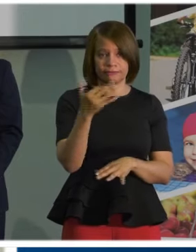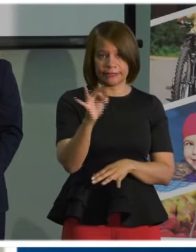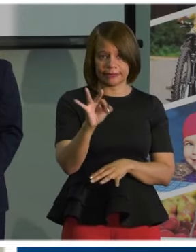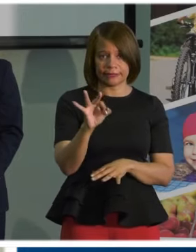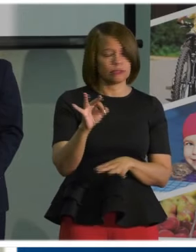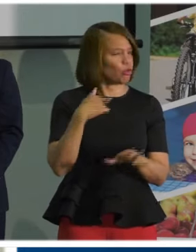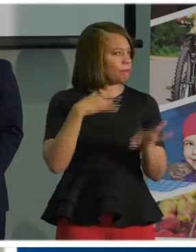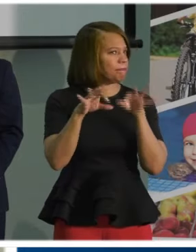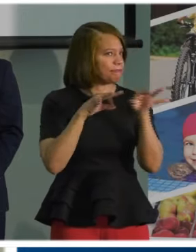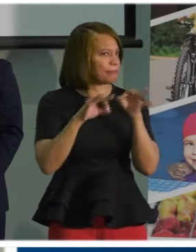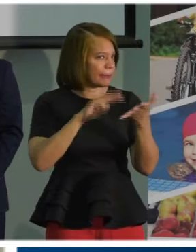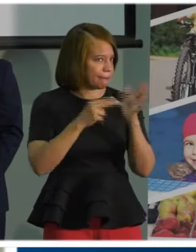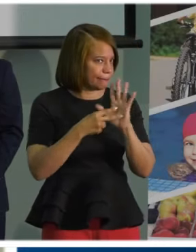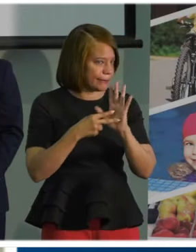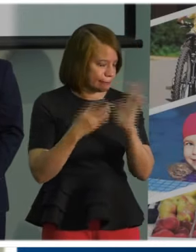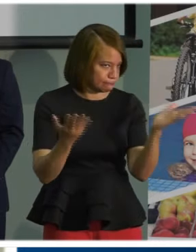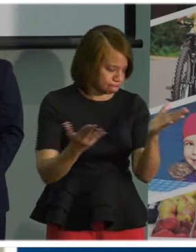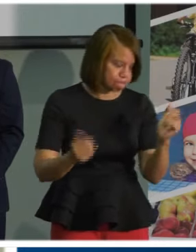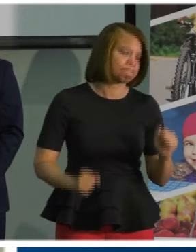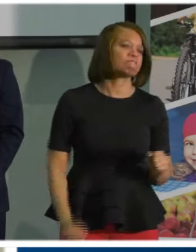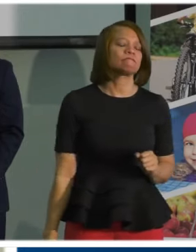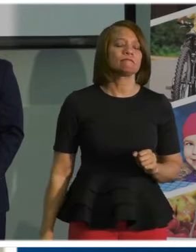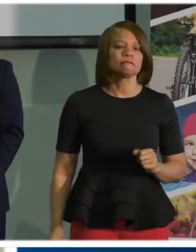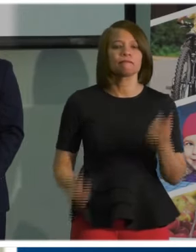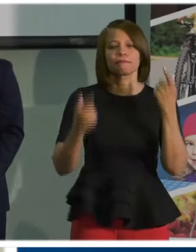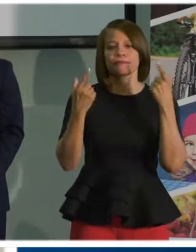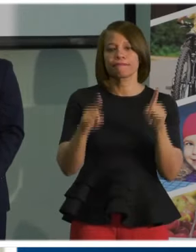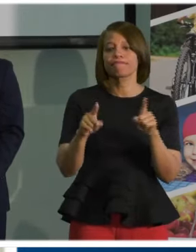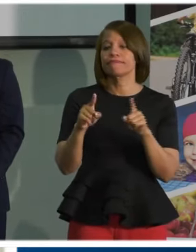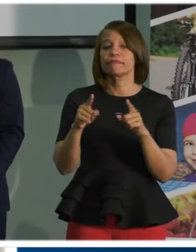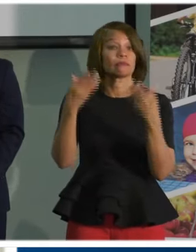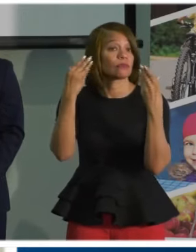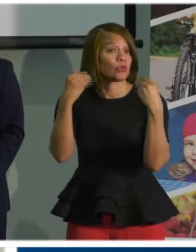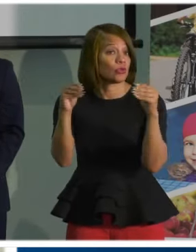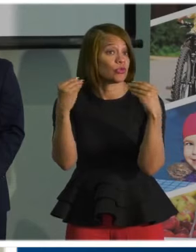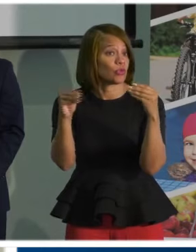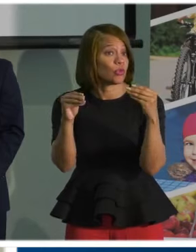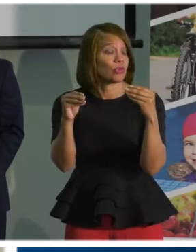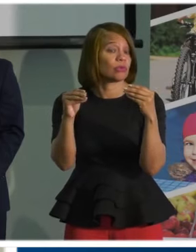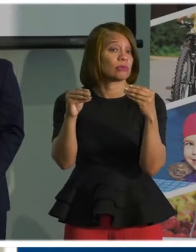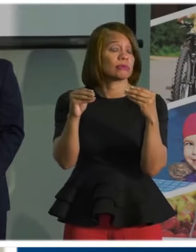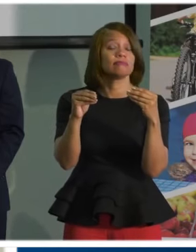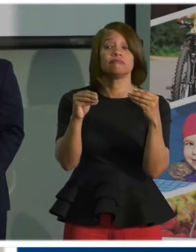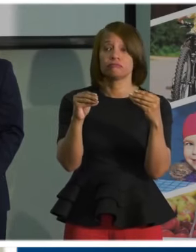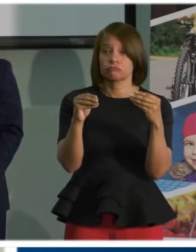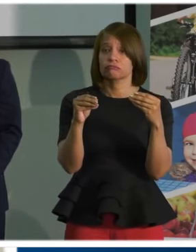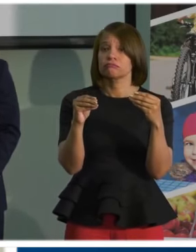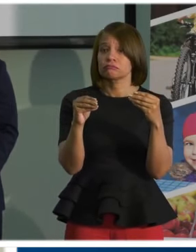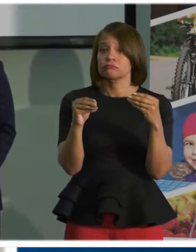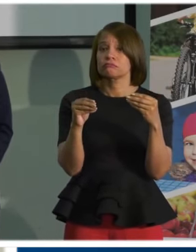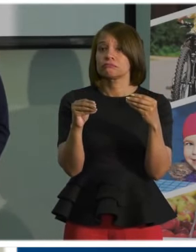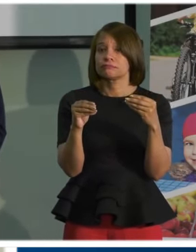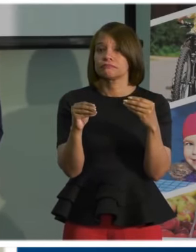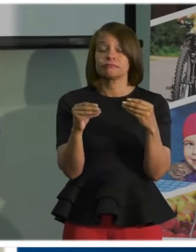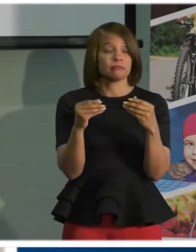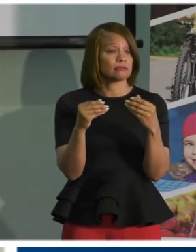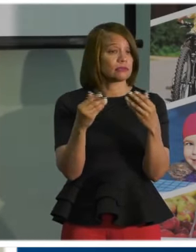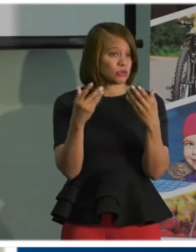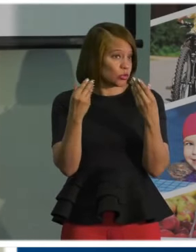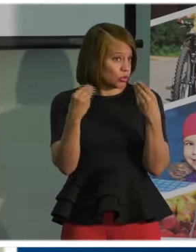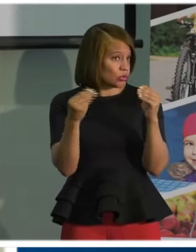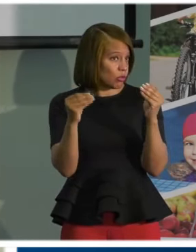what that means. In a retail establishment, in retail